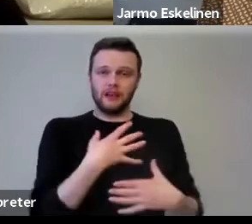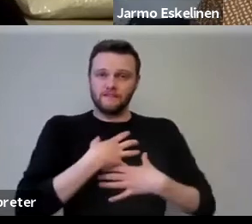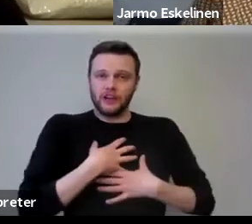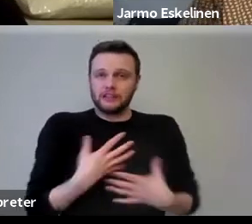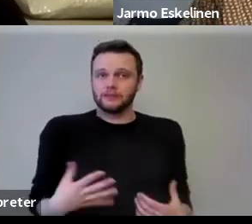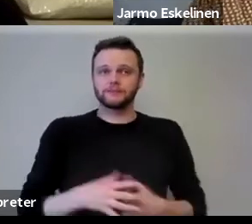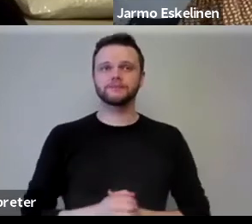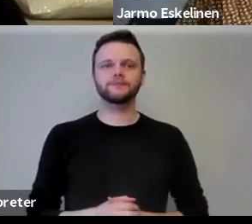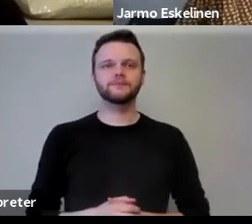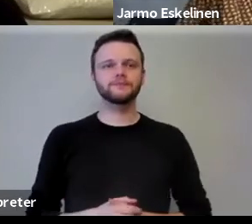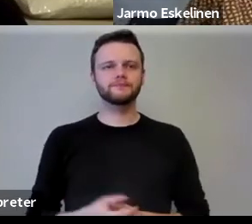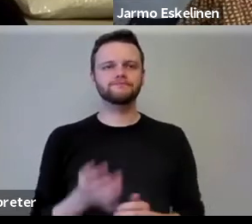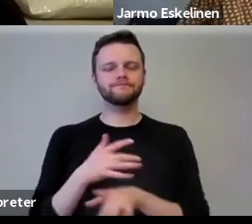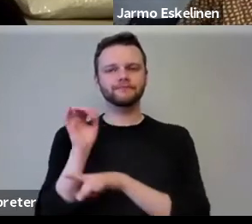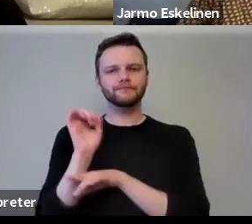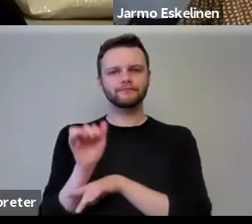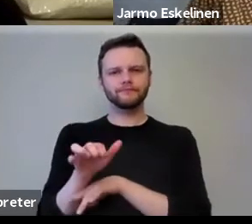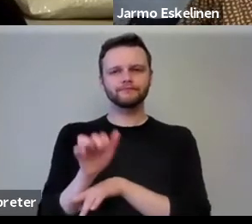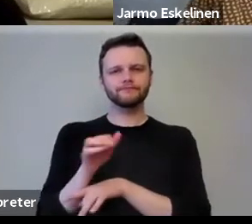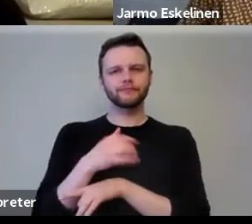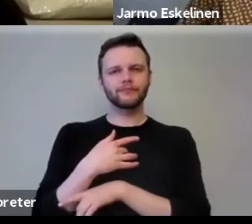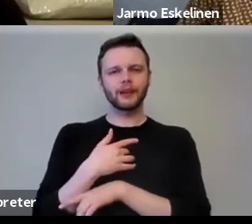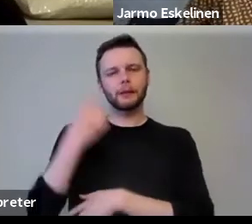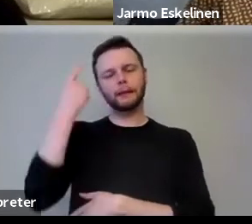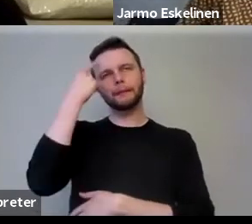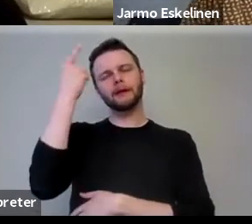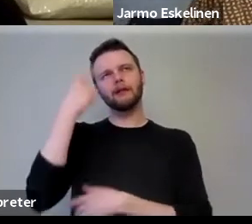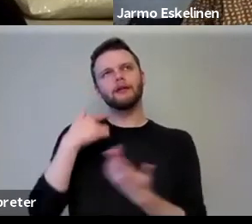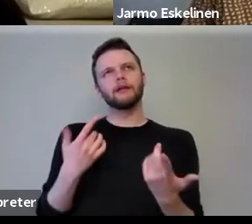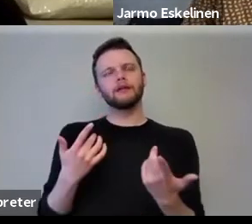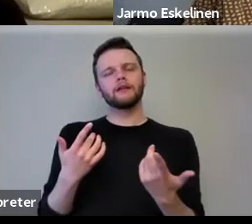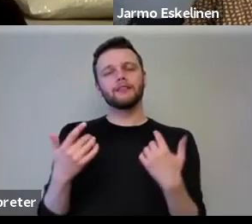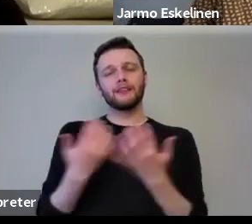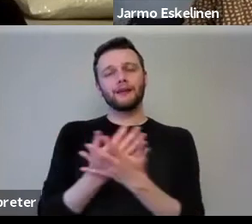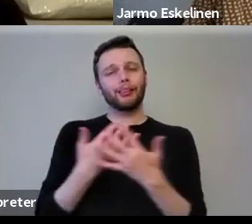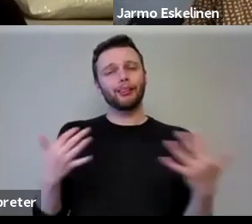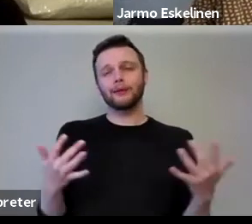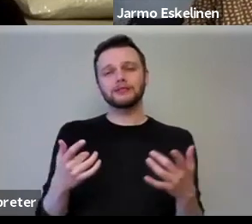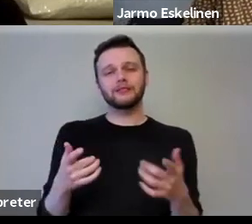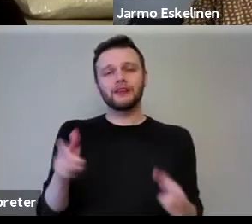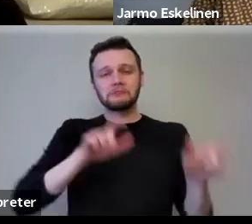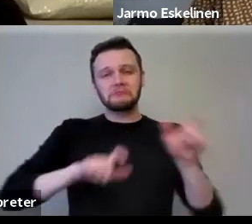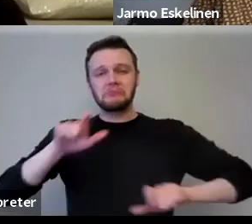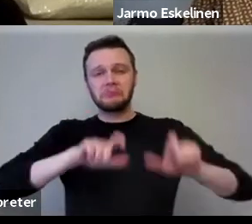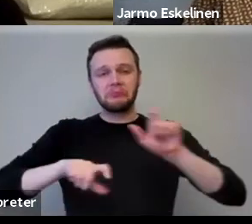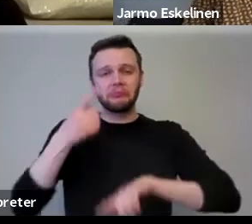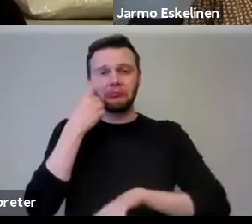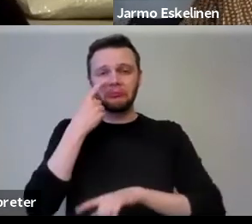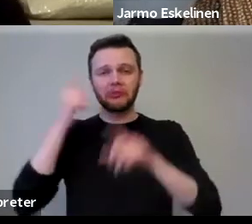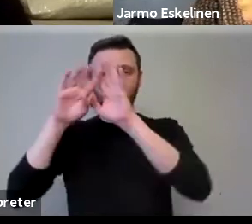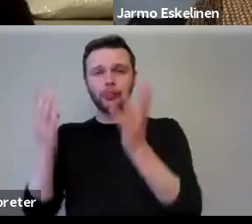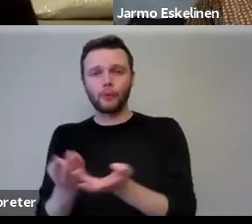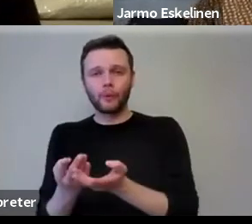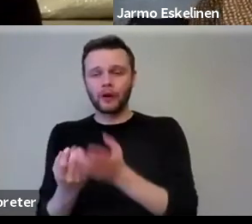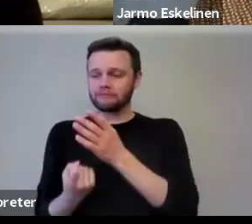Yes. And I've just, I've just, um, in my mind just thought that actually there are lots of experiments happening across the world at